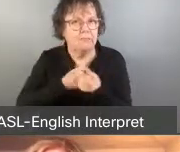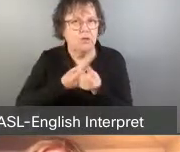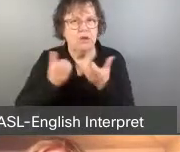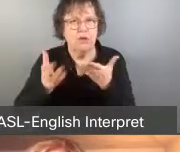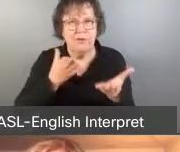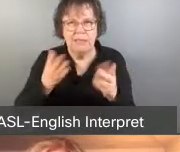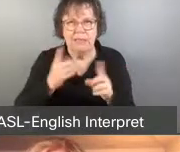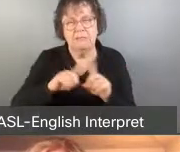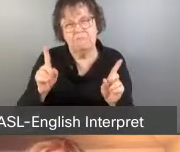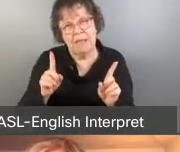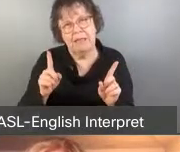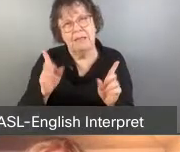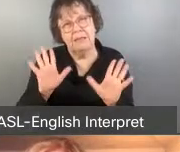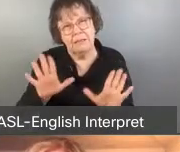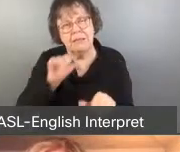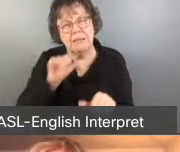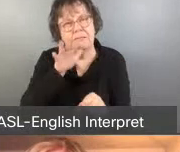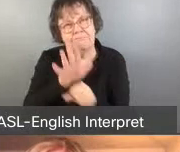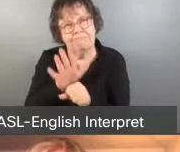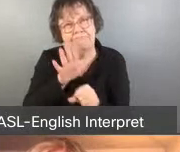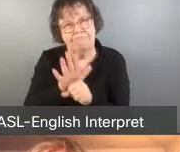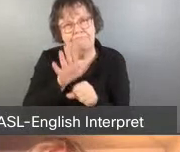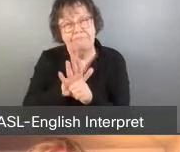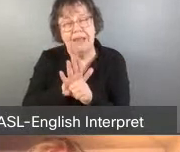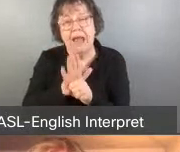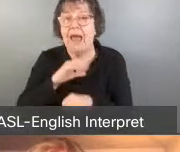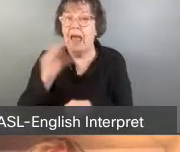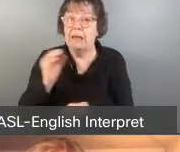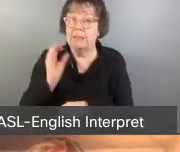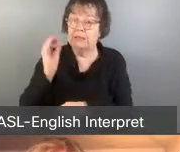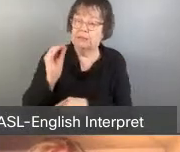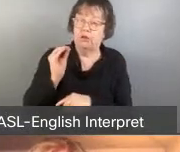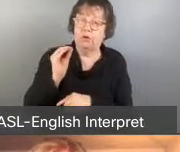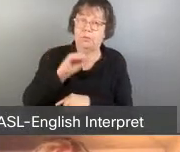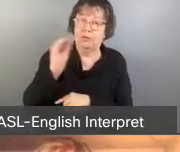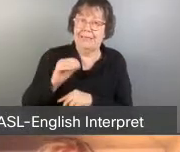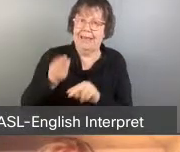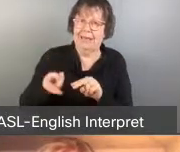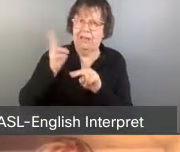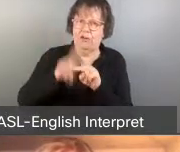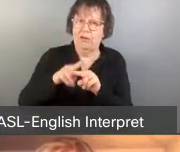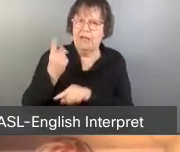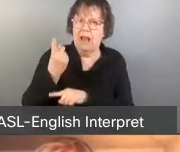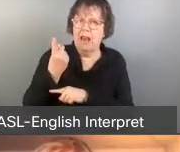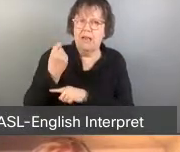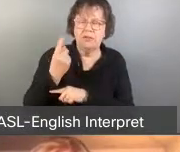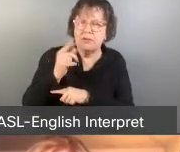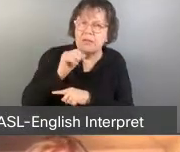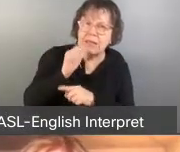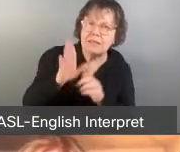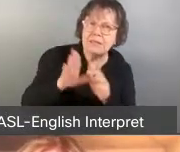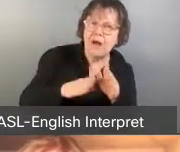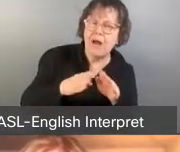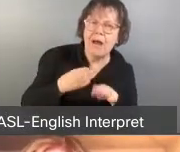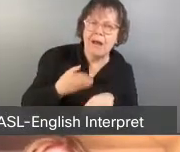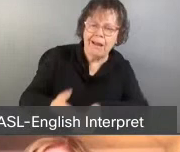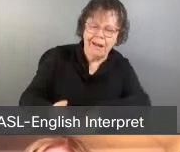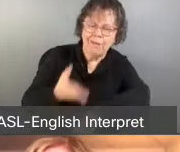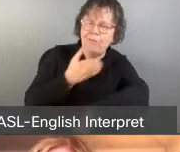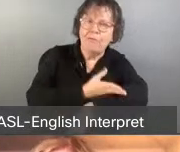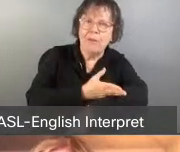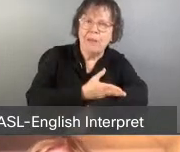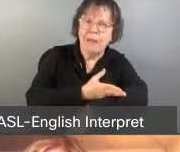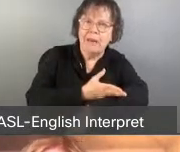And to clarify, the 0% increase last year is not progress. This is the absolute bare minimum.